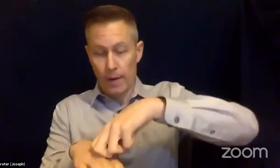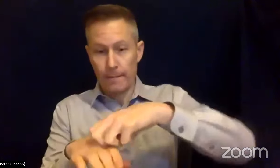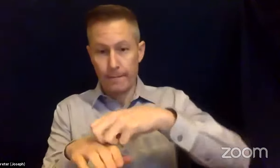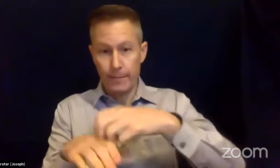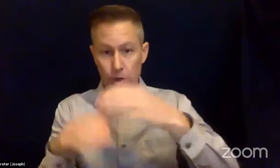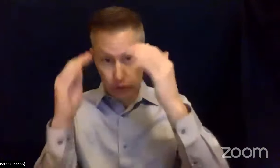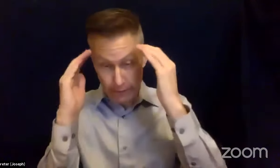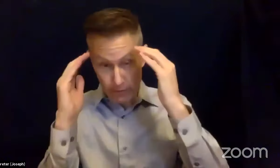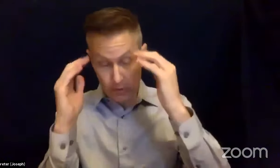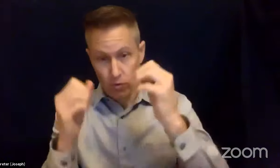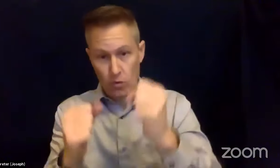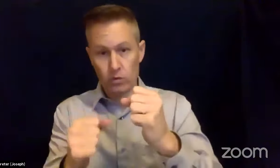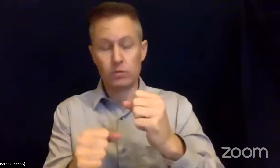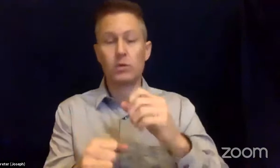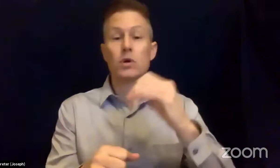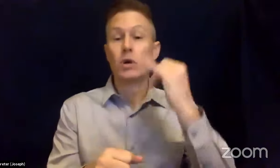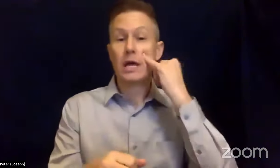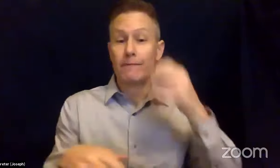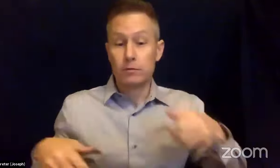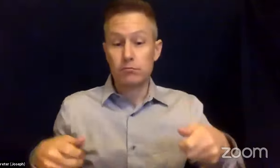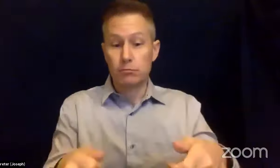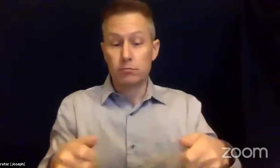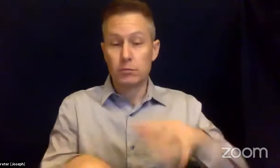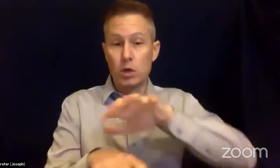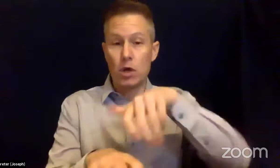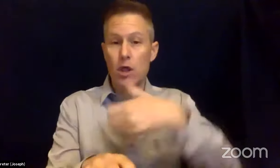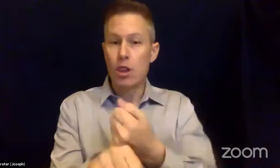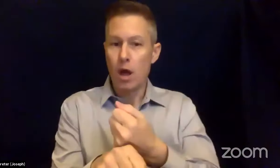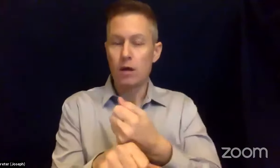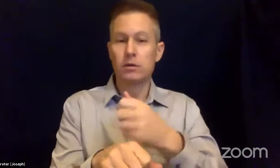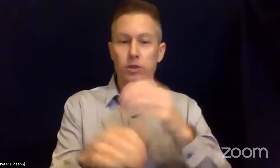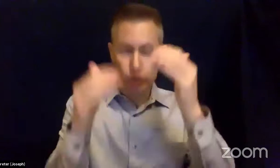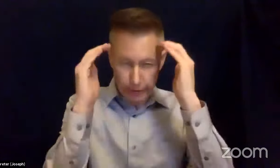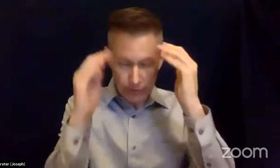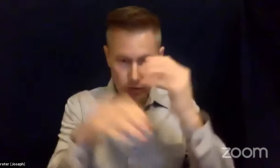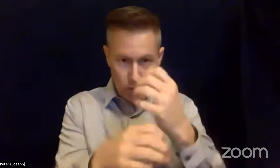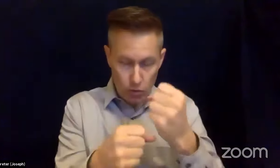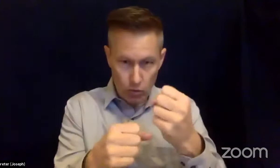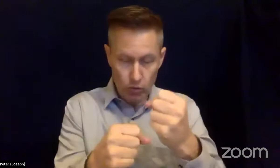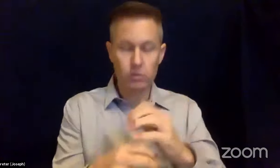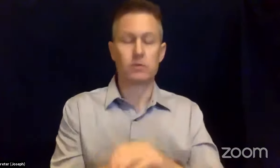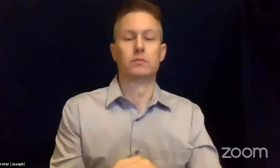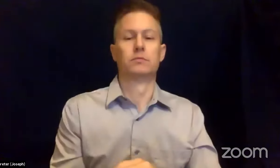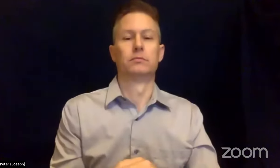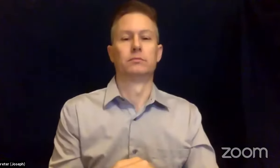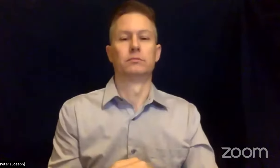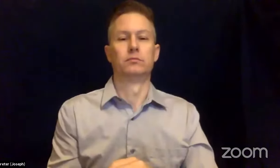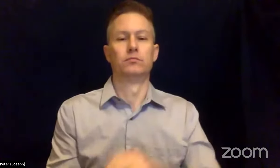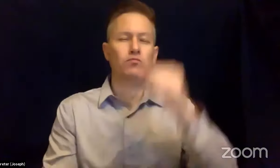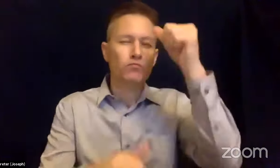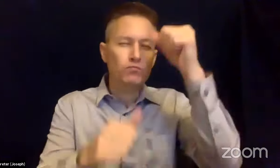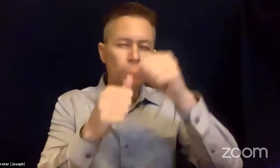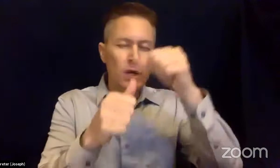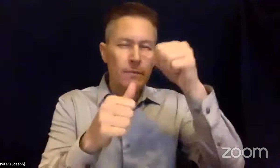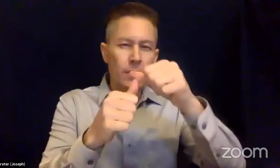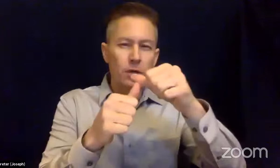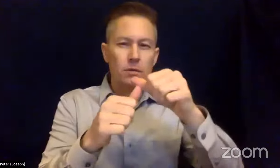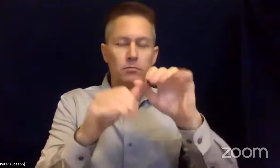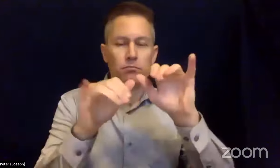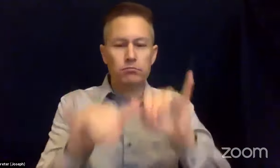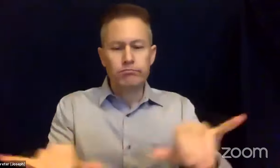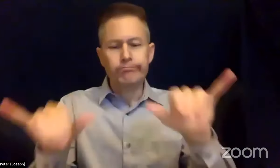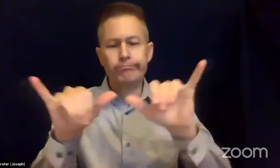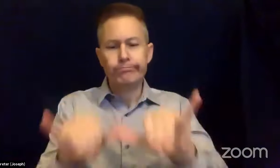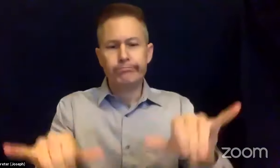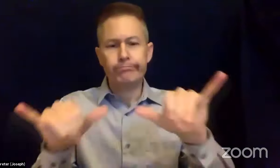mobility assistive device, lock, cover, and hold on to develop that muscle memory so that you and